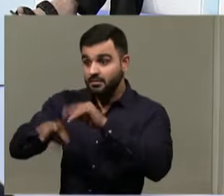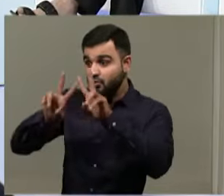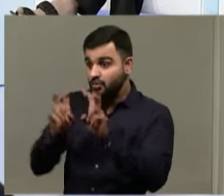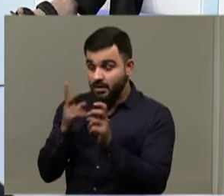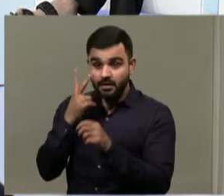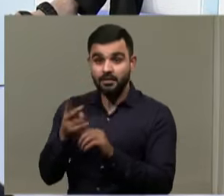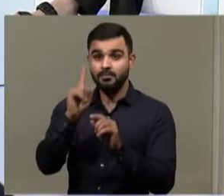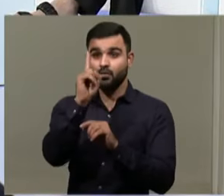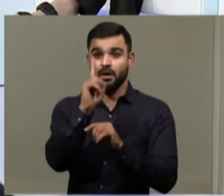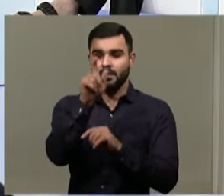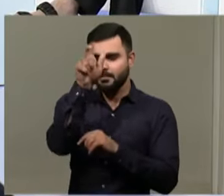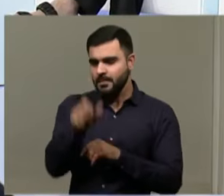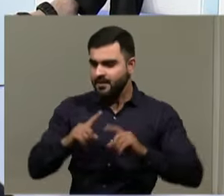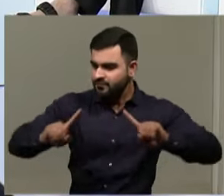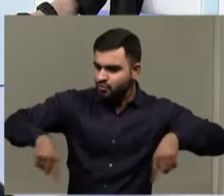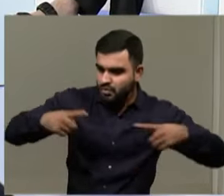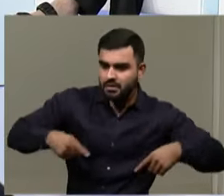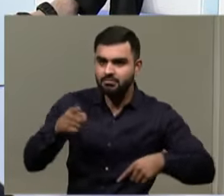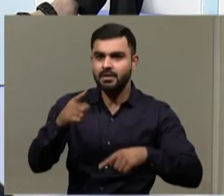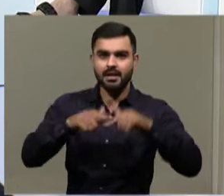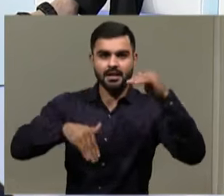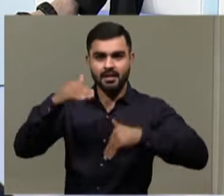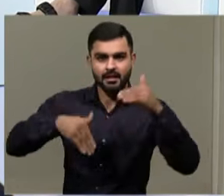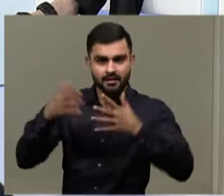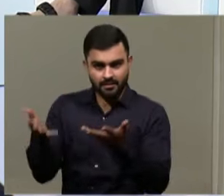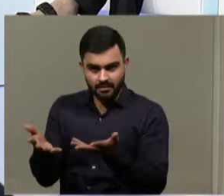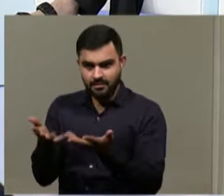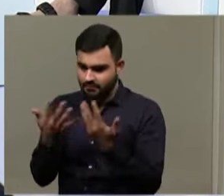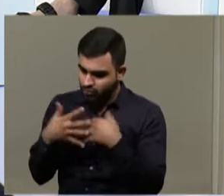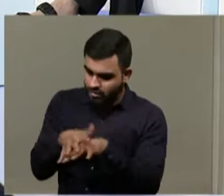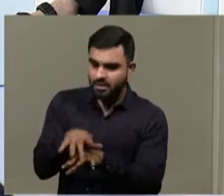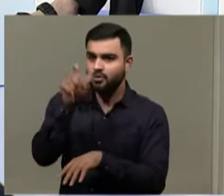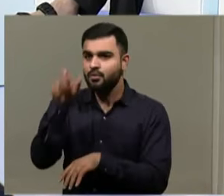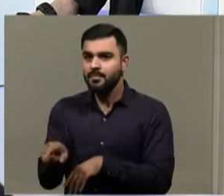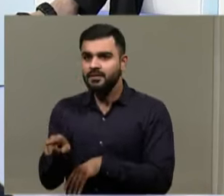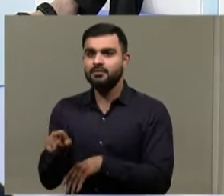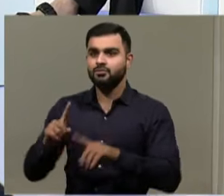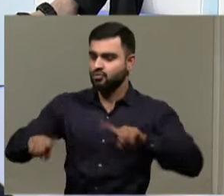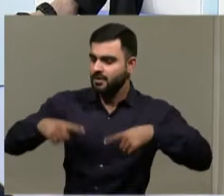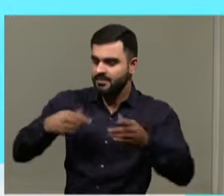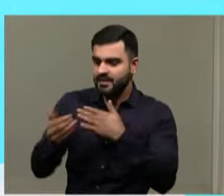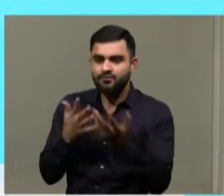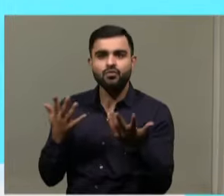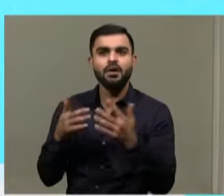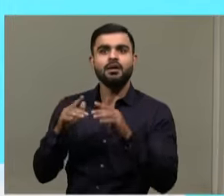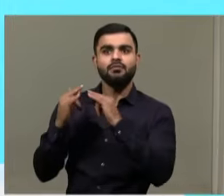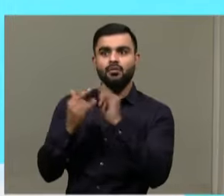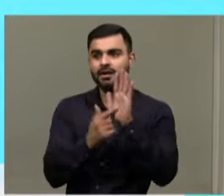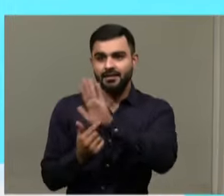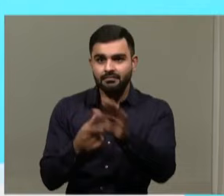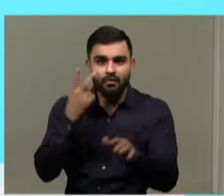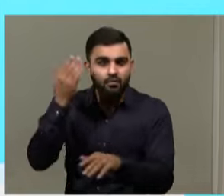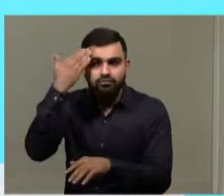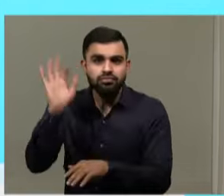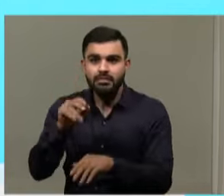Can you put one person on a wheelchair when there's an election making it inclusive? Can you put one person on a wheelchair in any campaign that you have? You